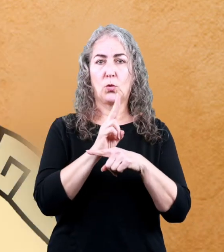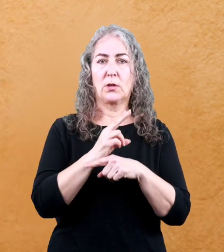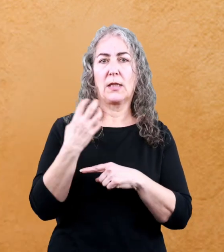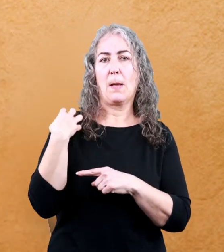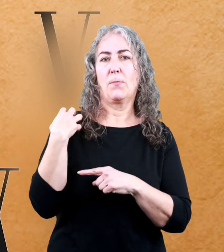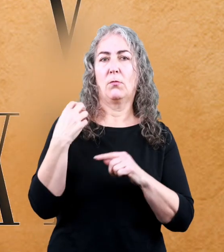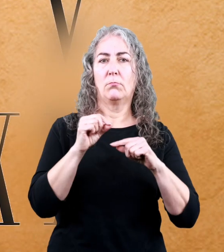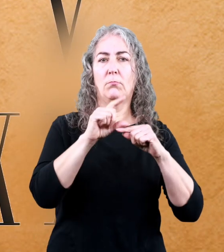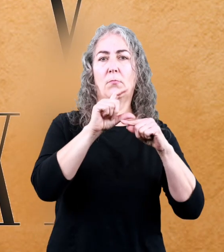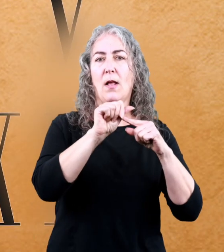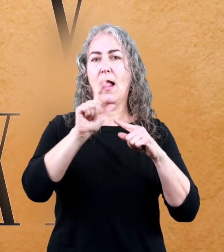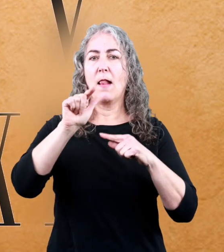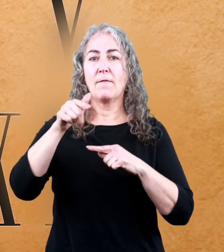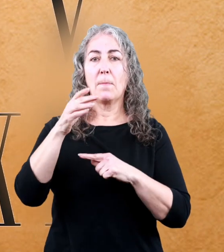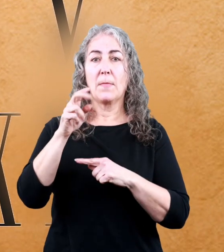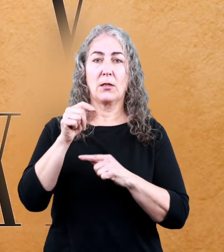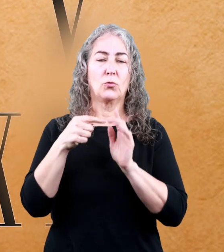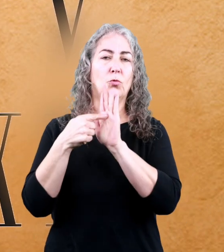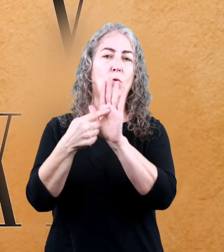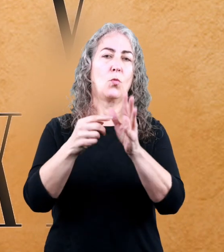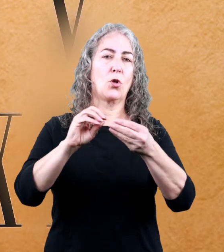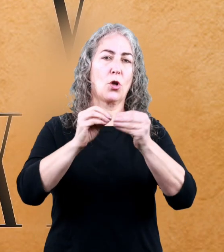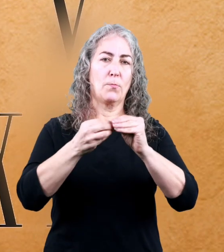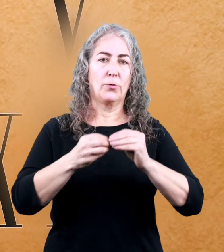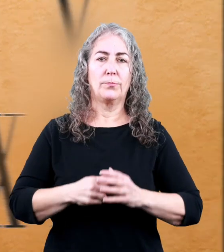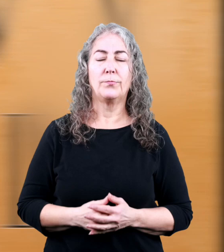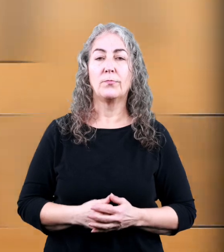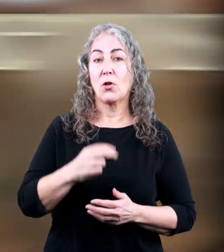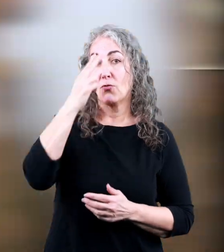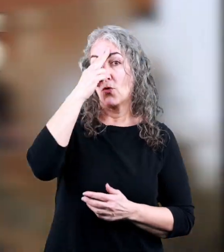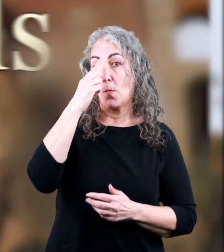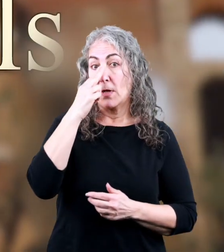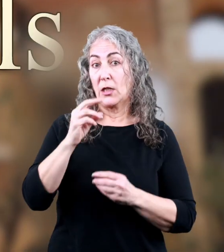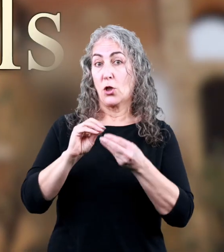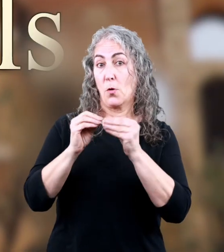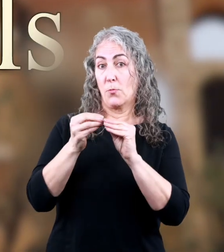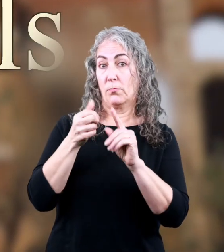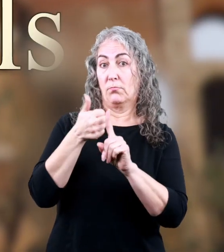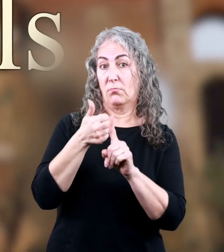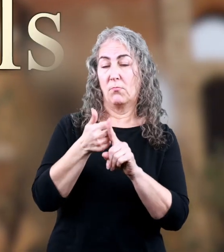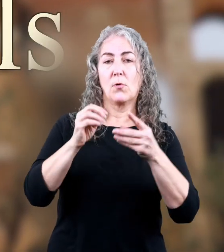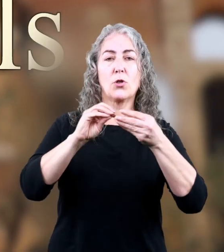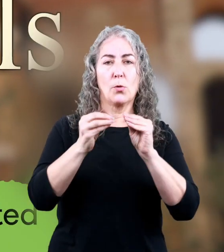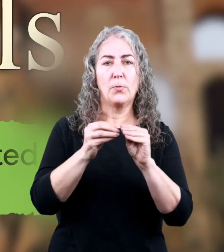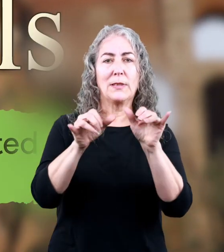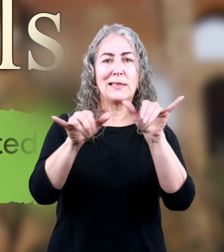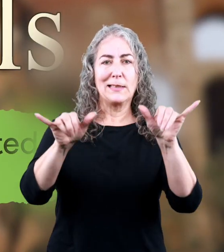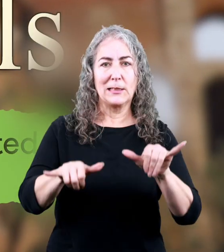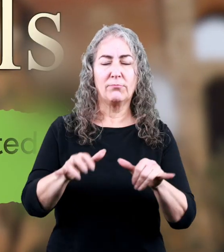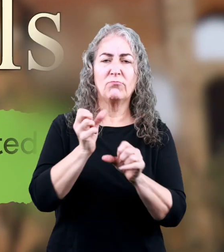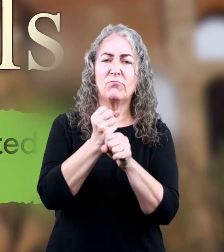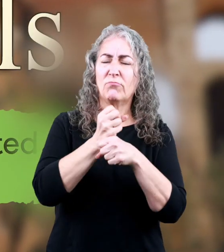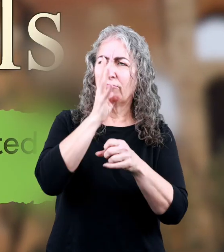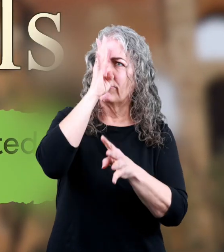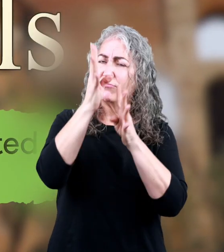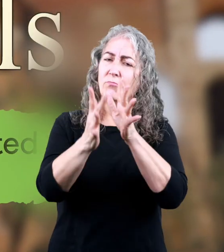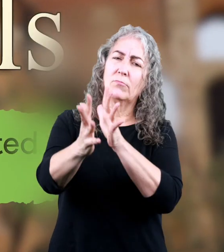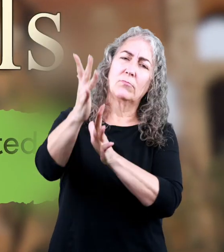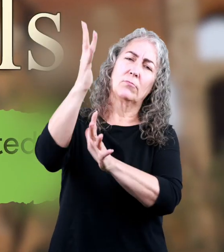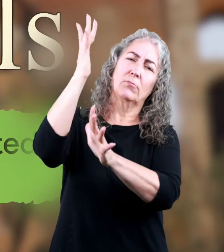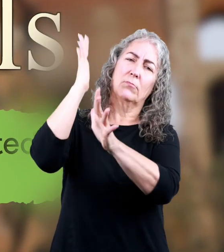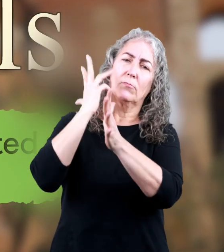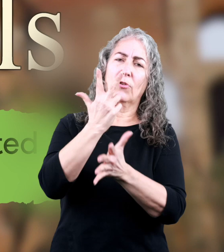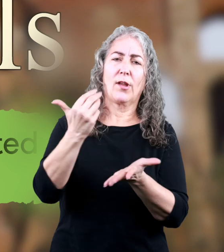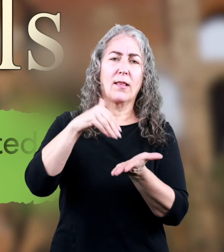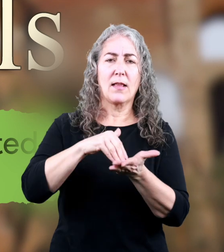numerals use uppercase letters of the alphabet to show numbers. Roman numerals are a numbering system created